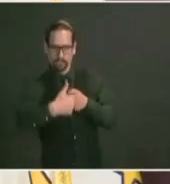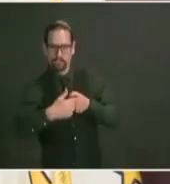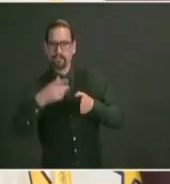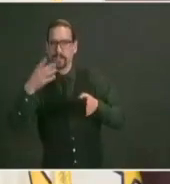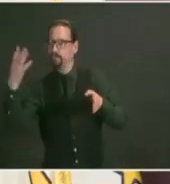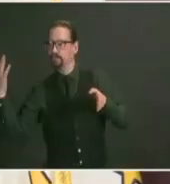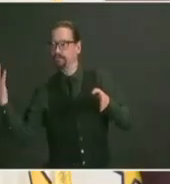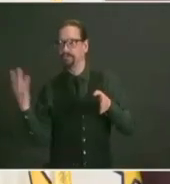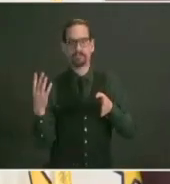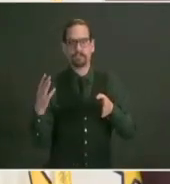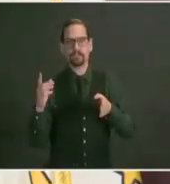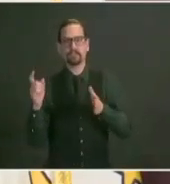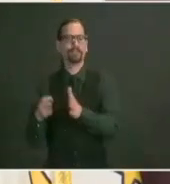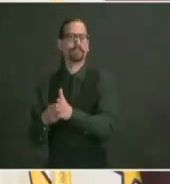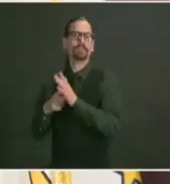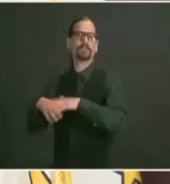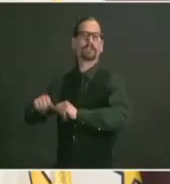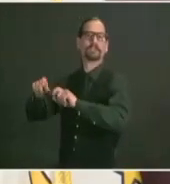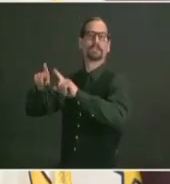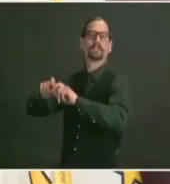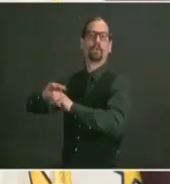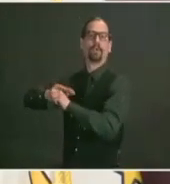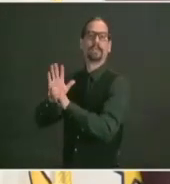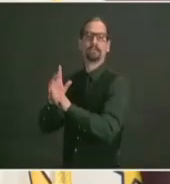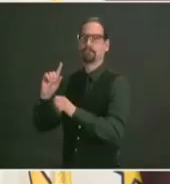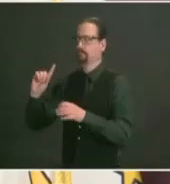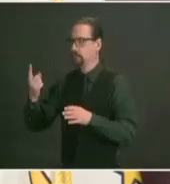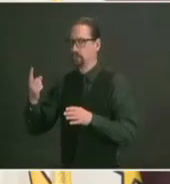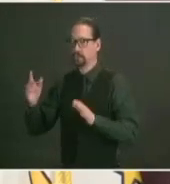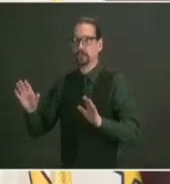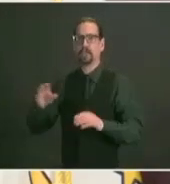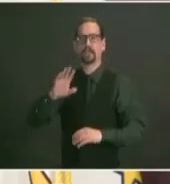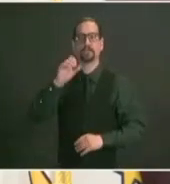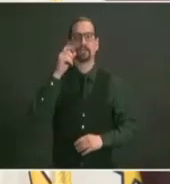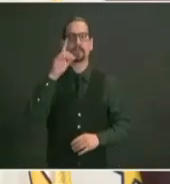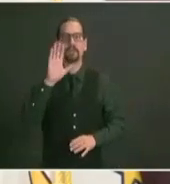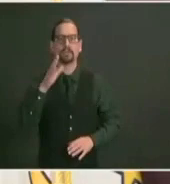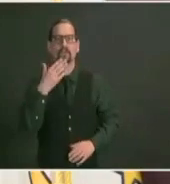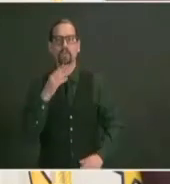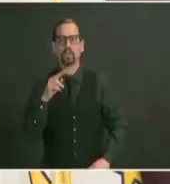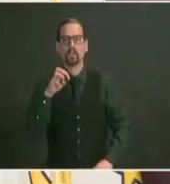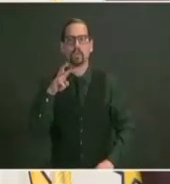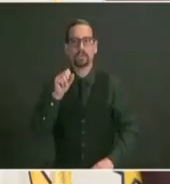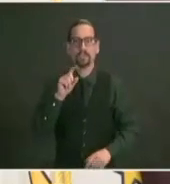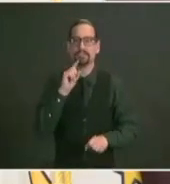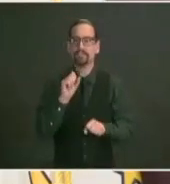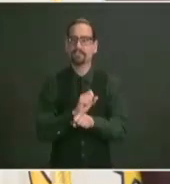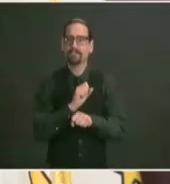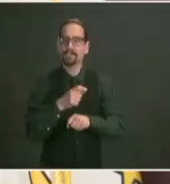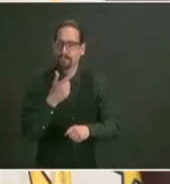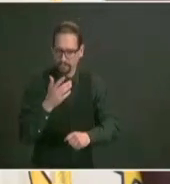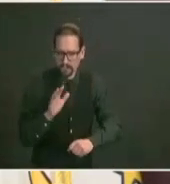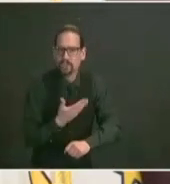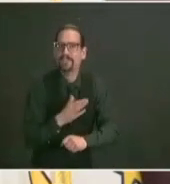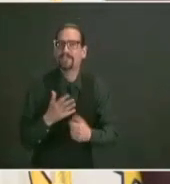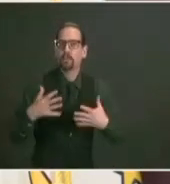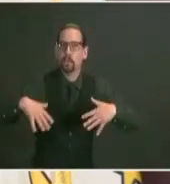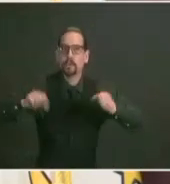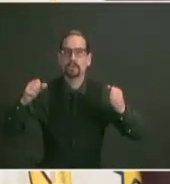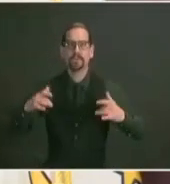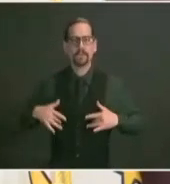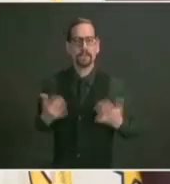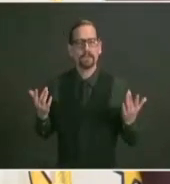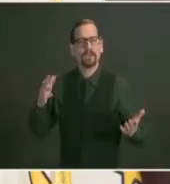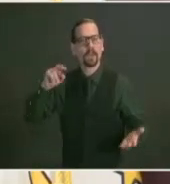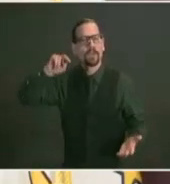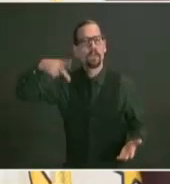this summer it's not going to look exactly like the other festivals but we're going to do everything we can to make sure that